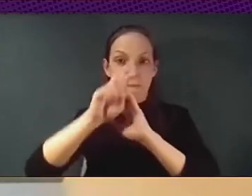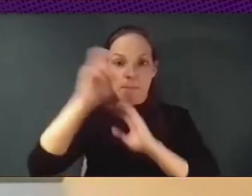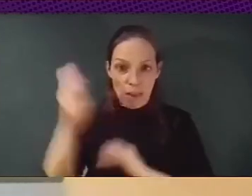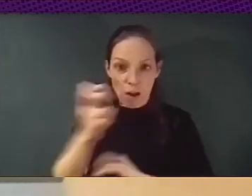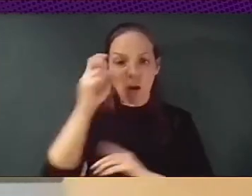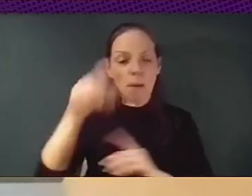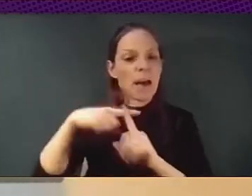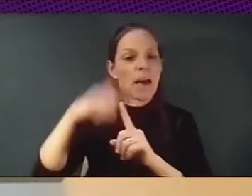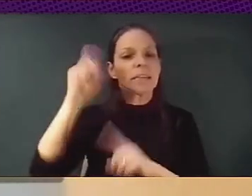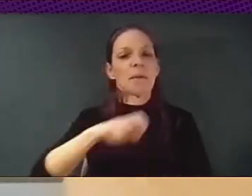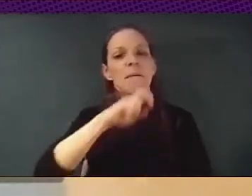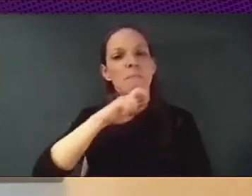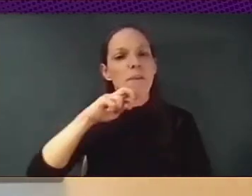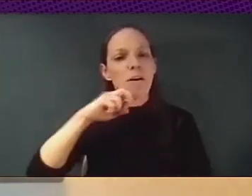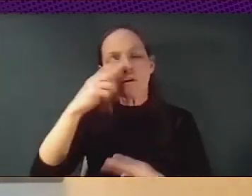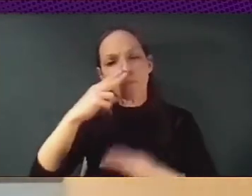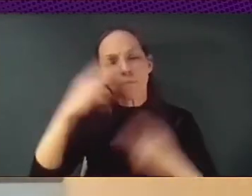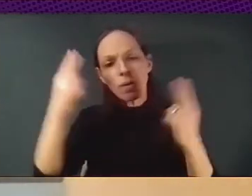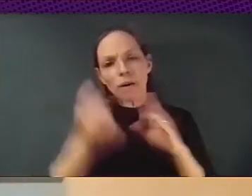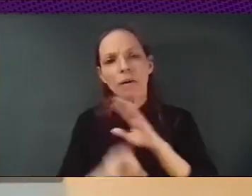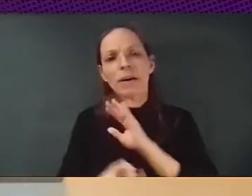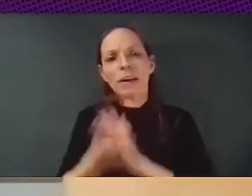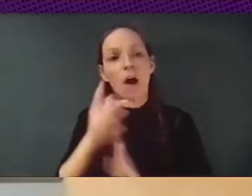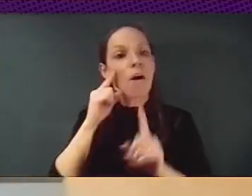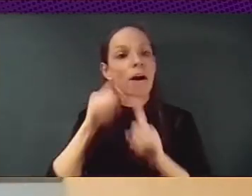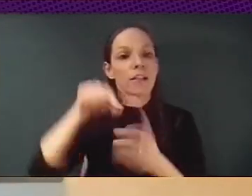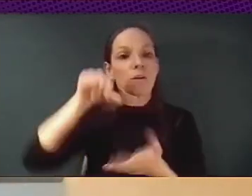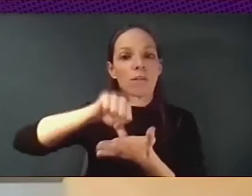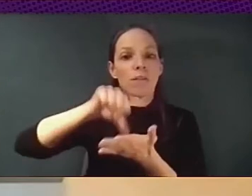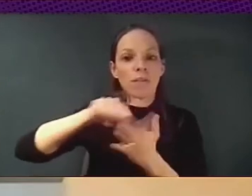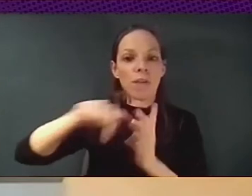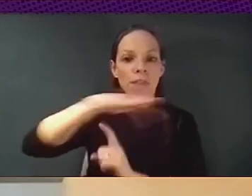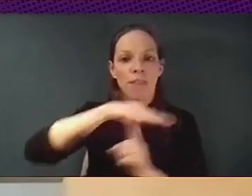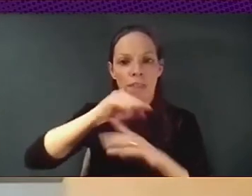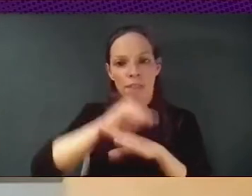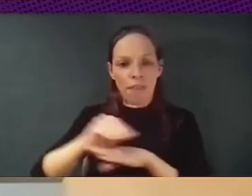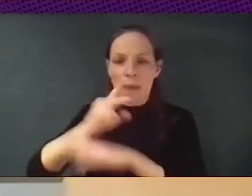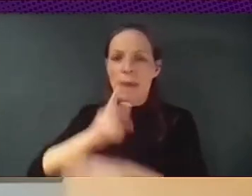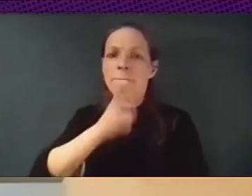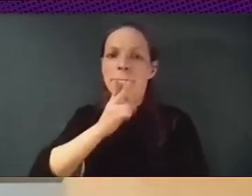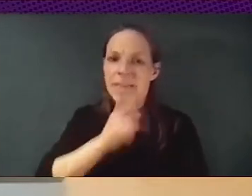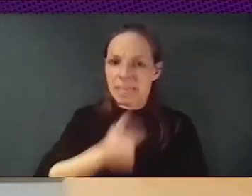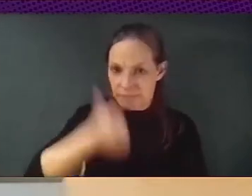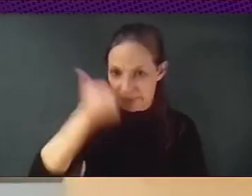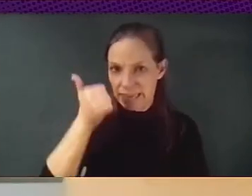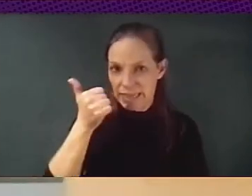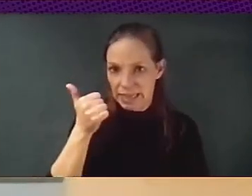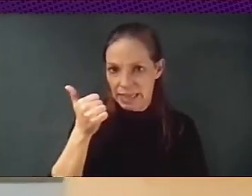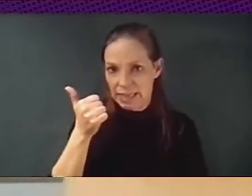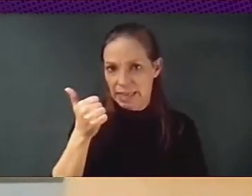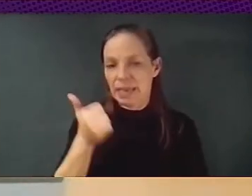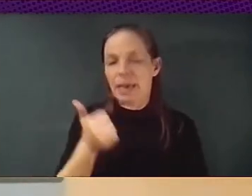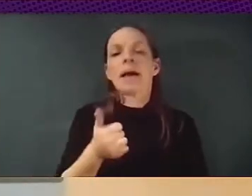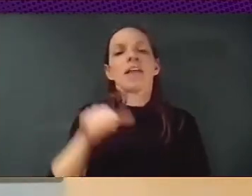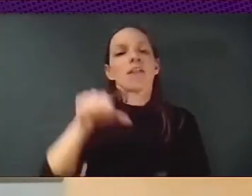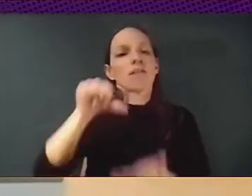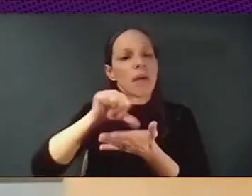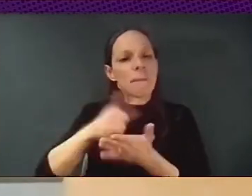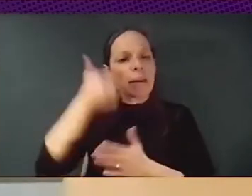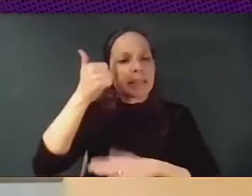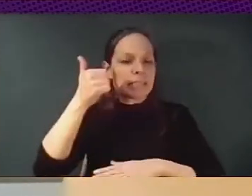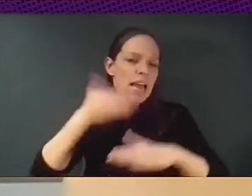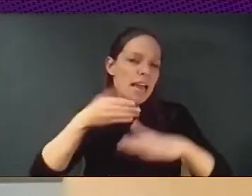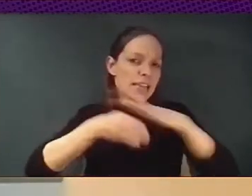greener to make it more, you know, more to get to make it more accessible to everybody. So you can really transform